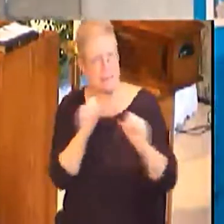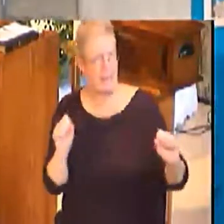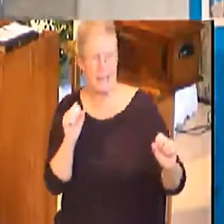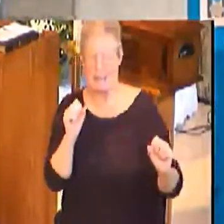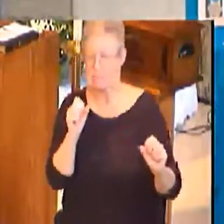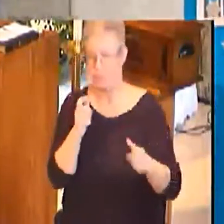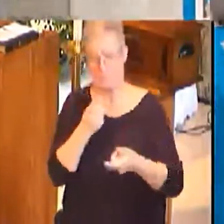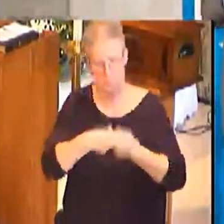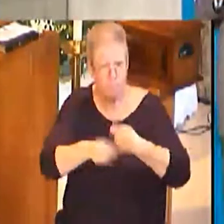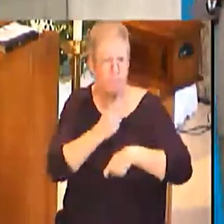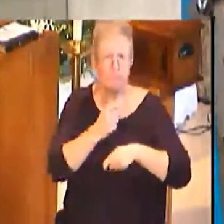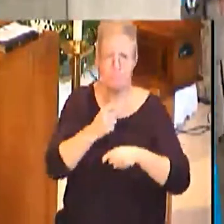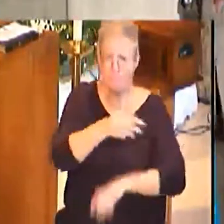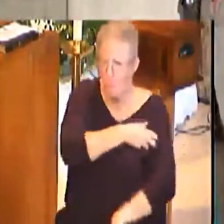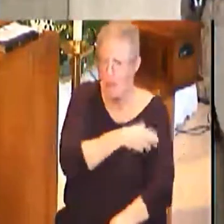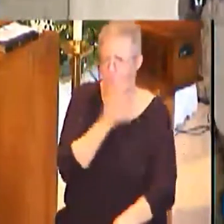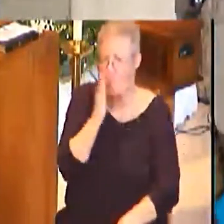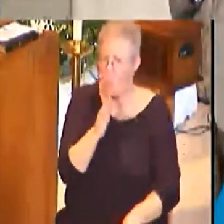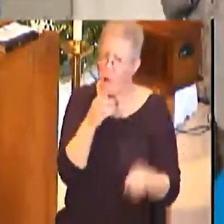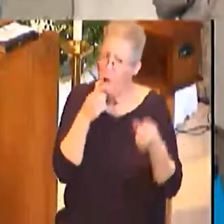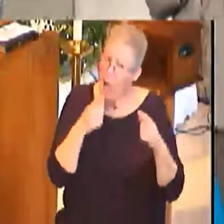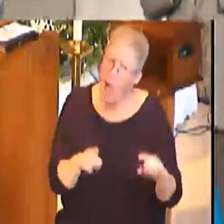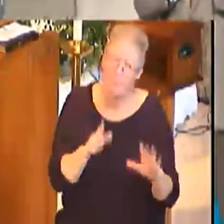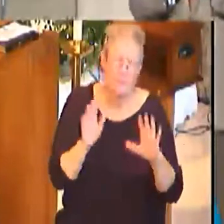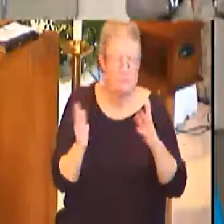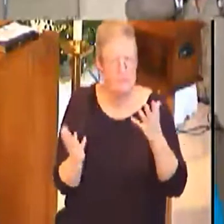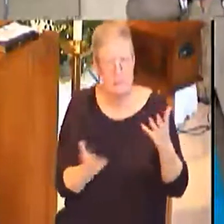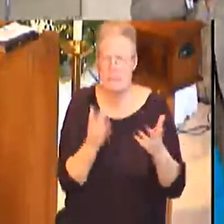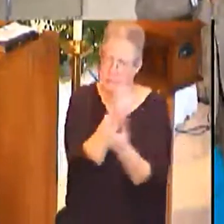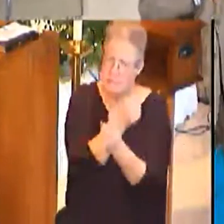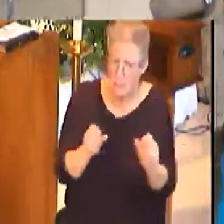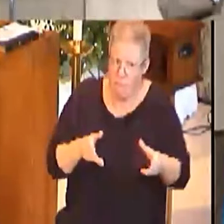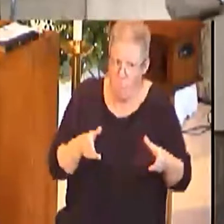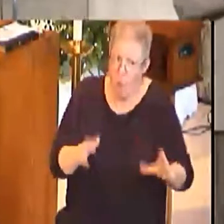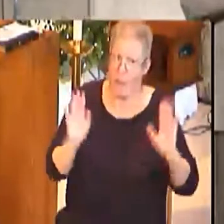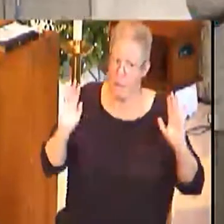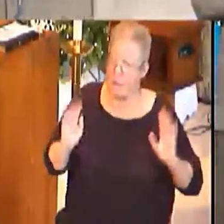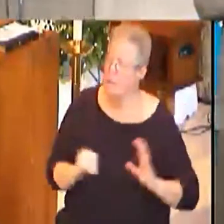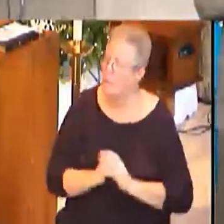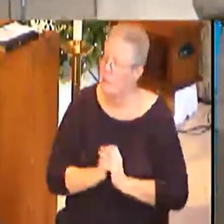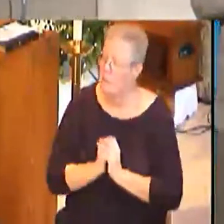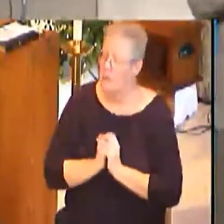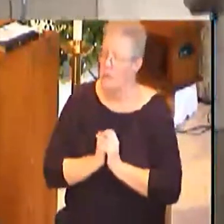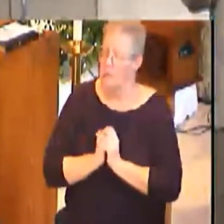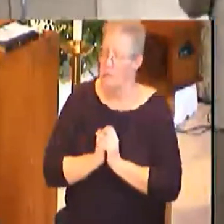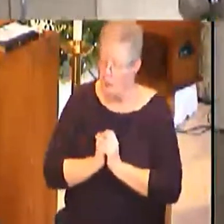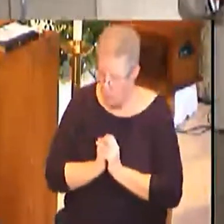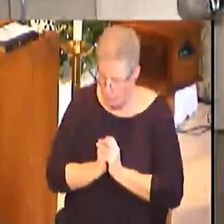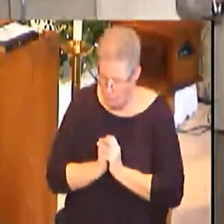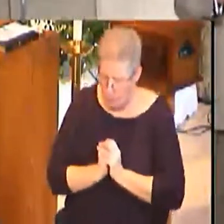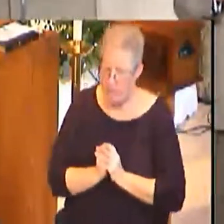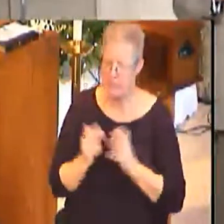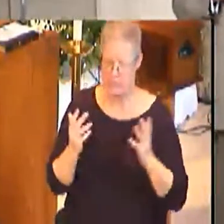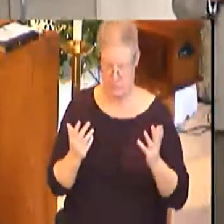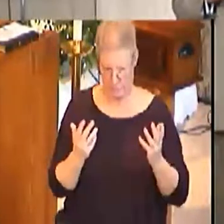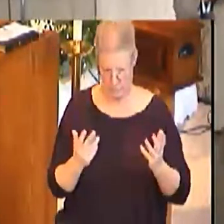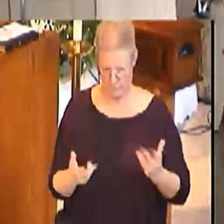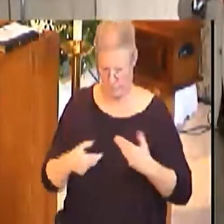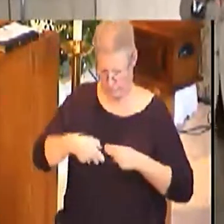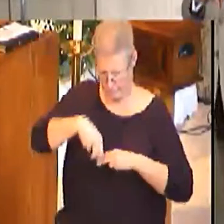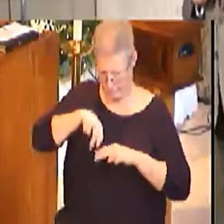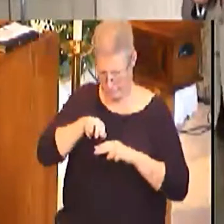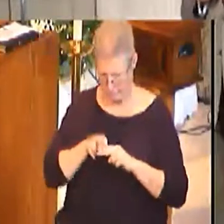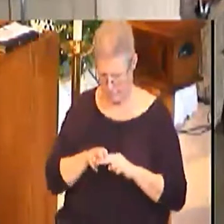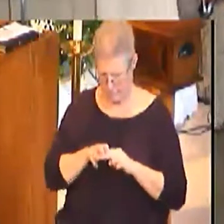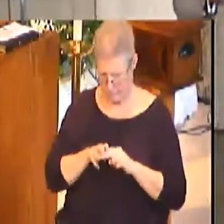of power would take place in a way that was truly safe, and so as I sat down, one of the first things